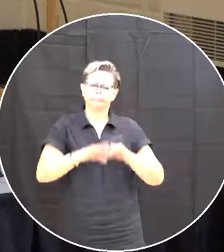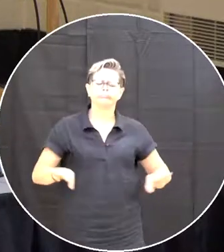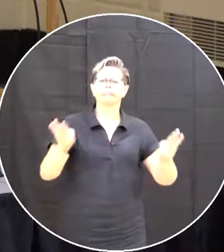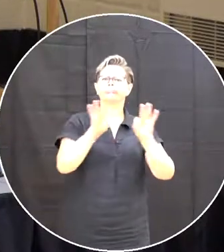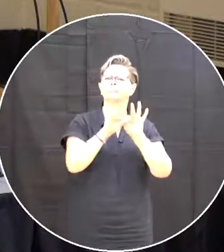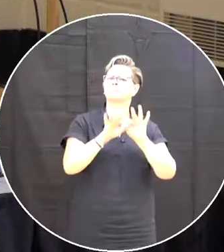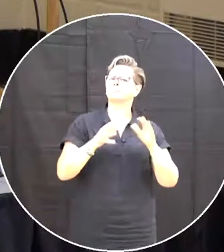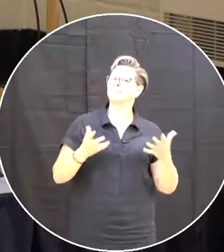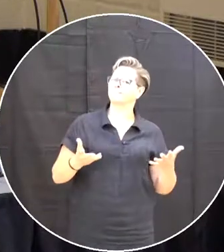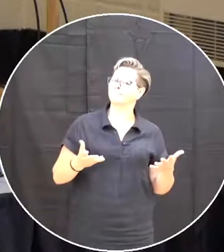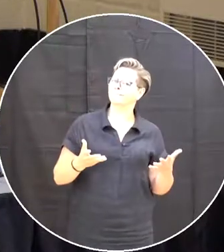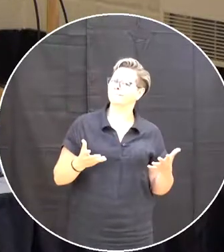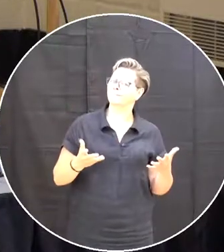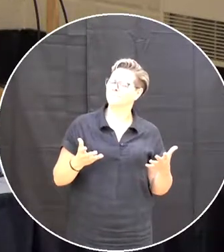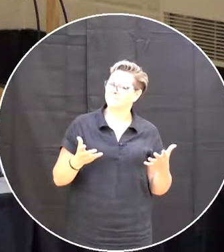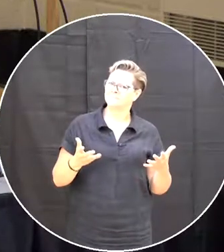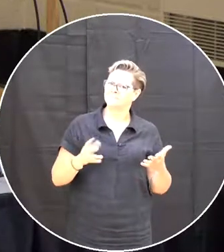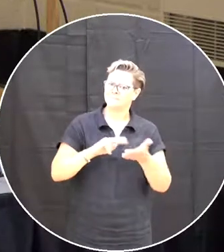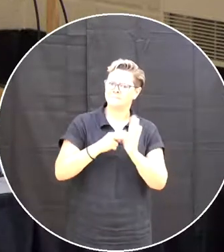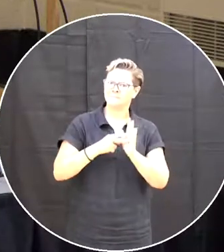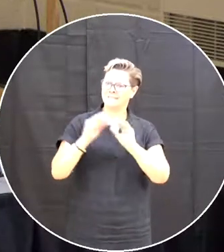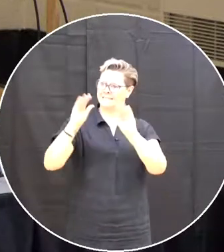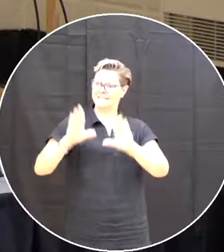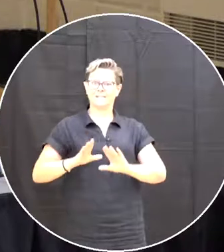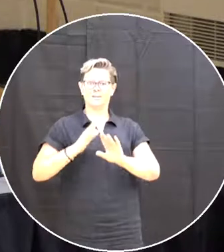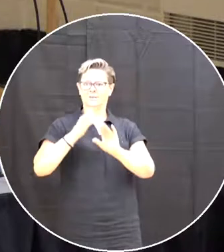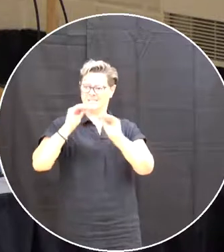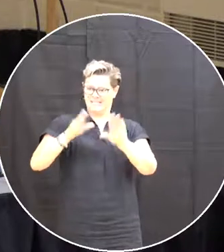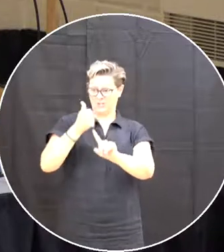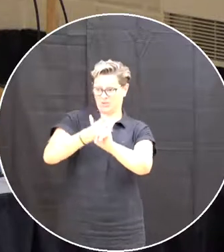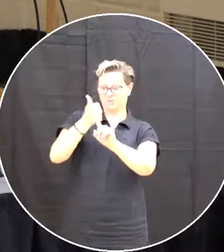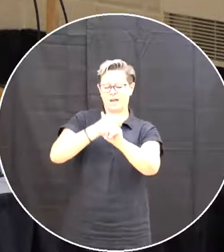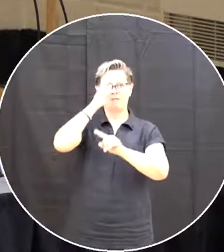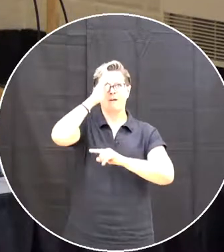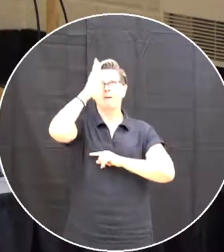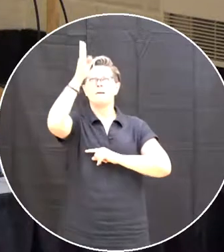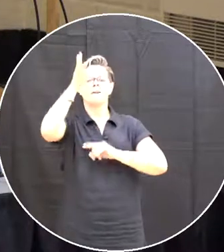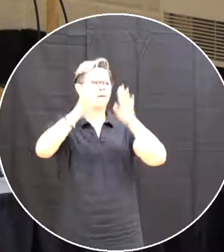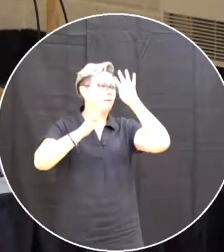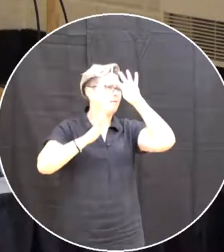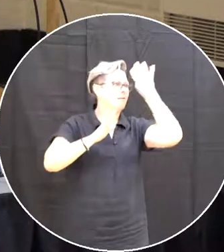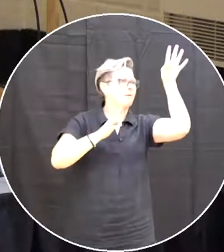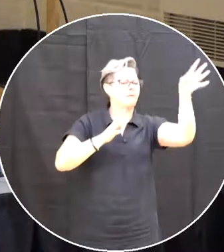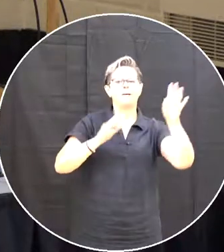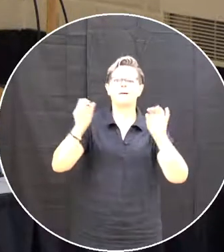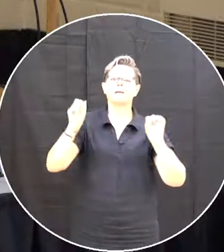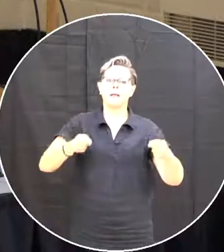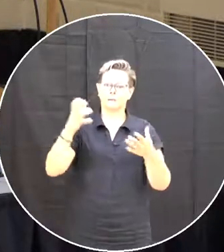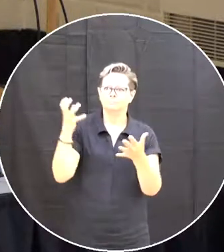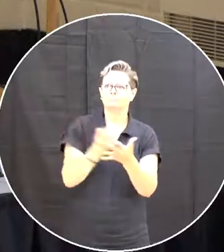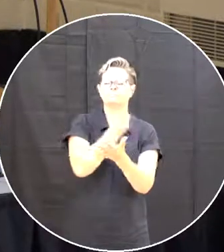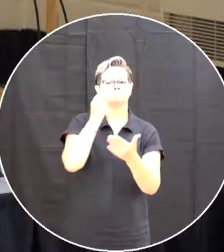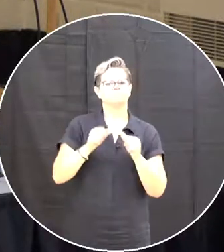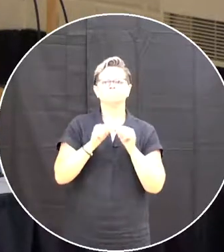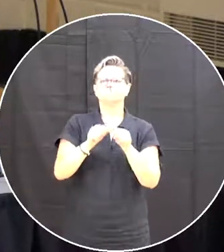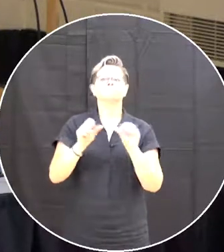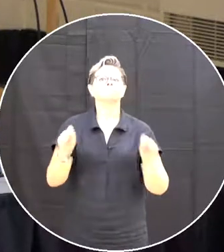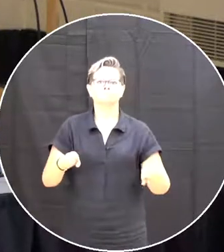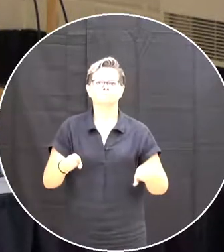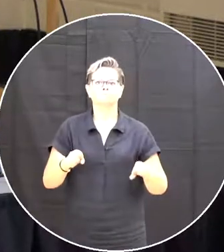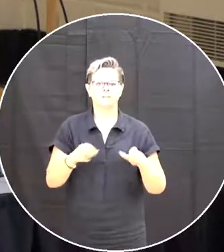the system So that Teacher autonomy Can Flourish That Student choice